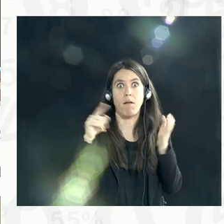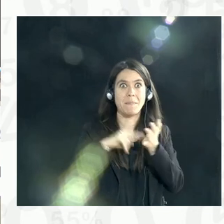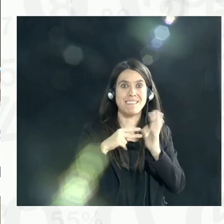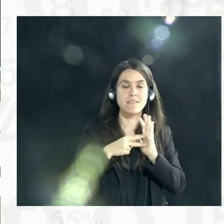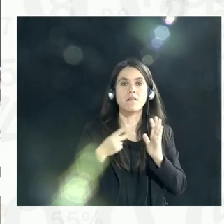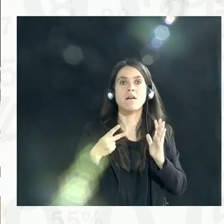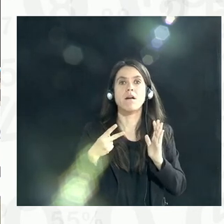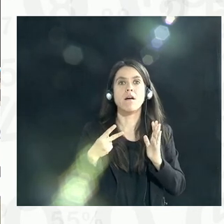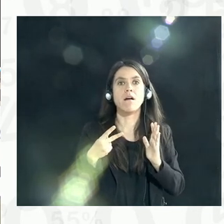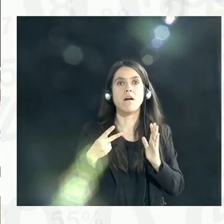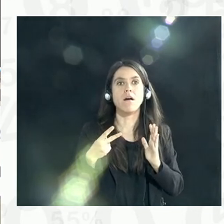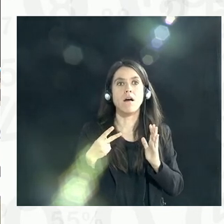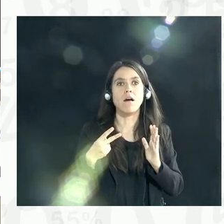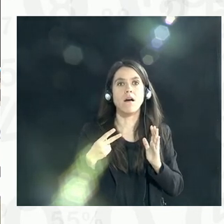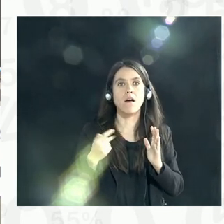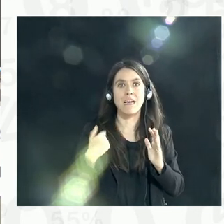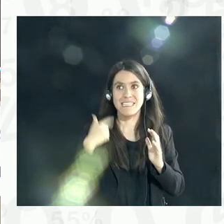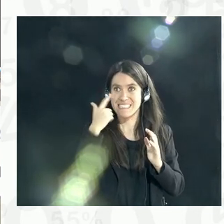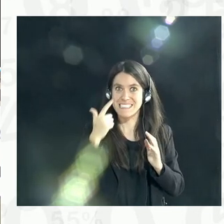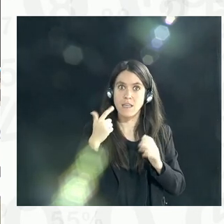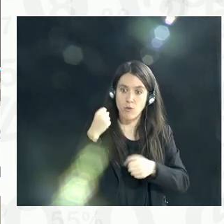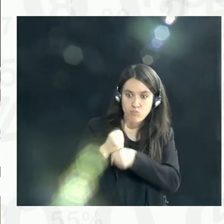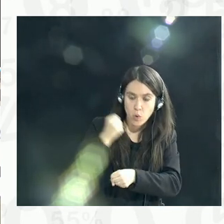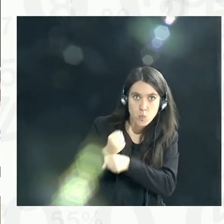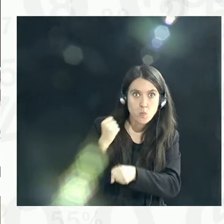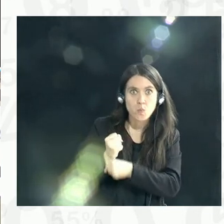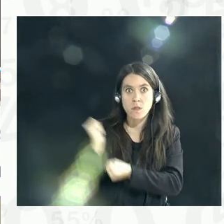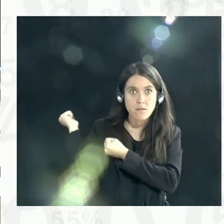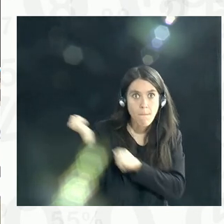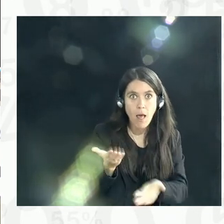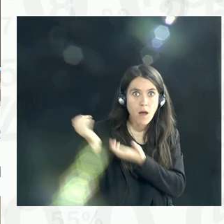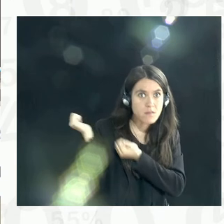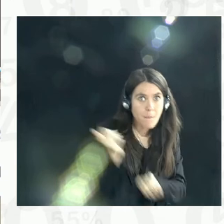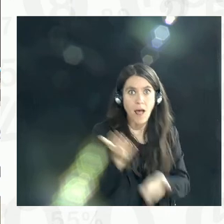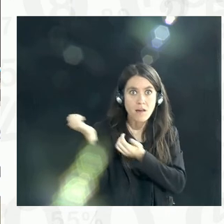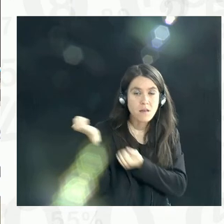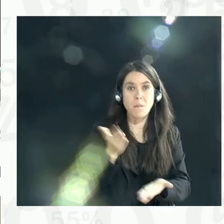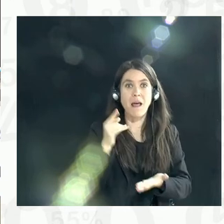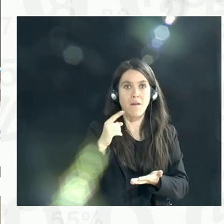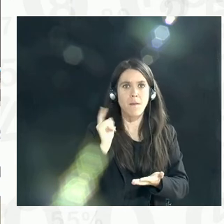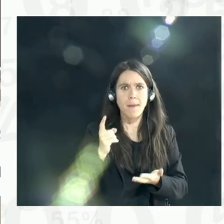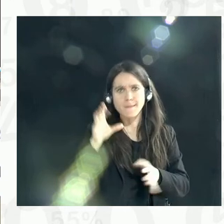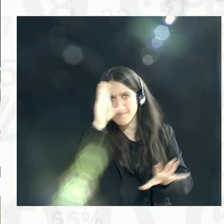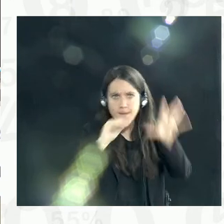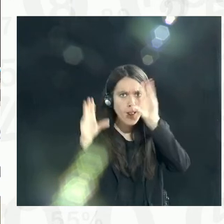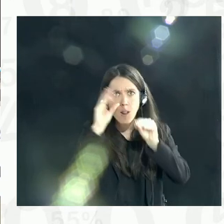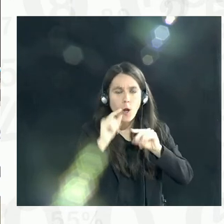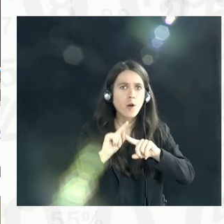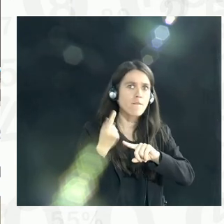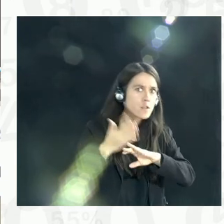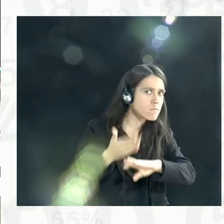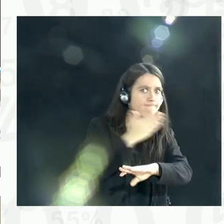data producers and suppliers, one of the things that you need to drive as a national statistical office is for